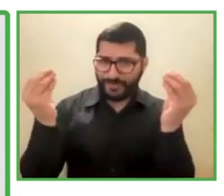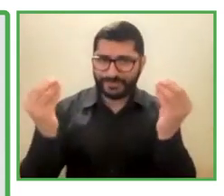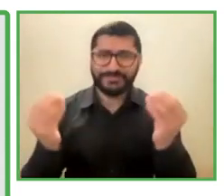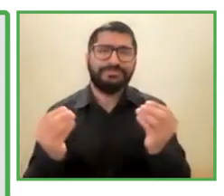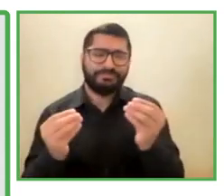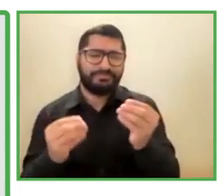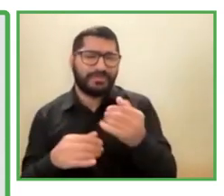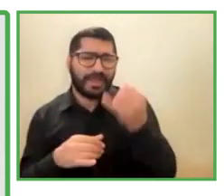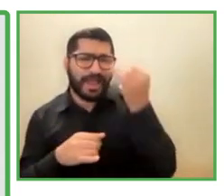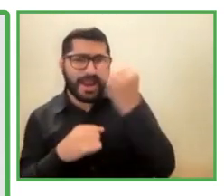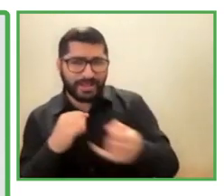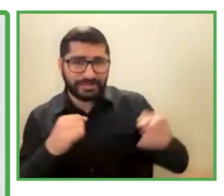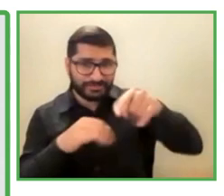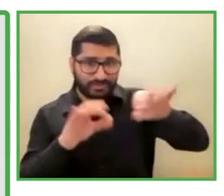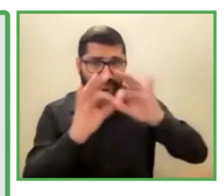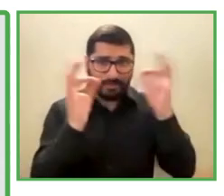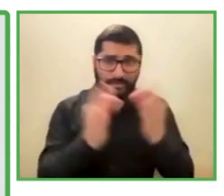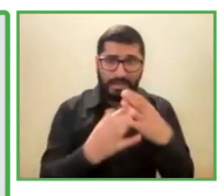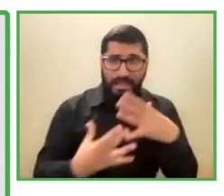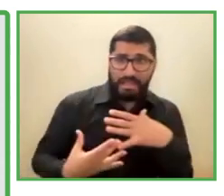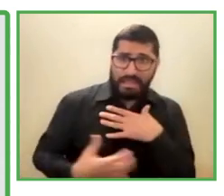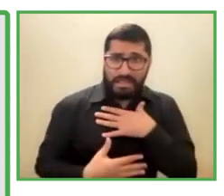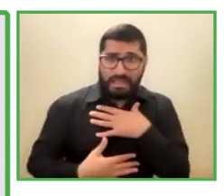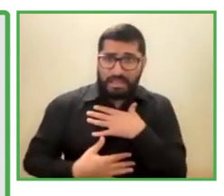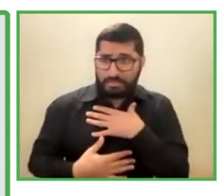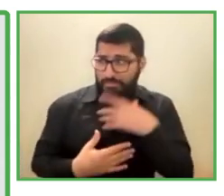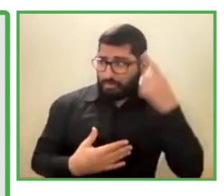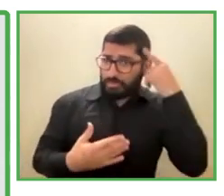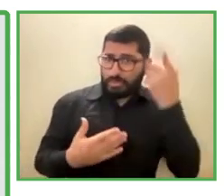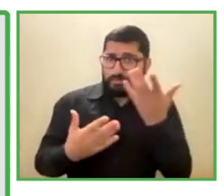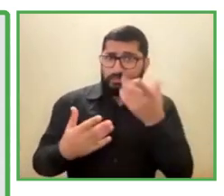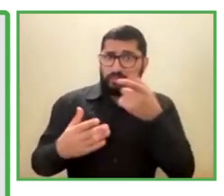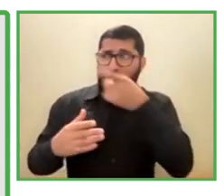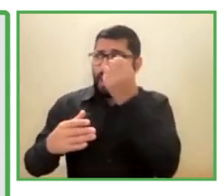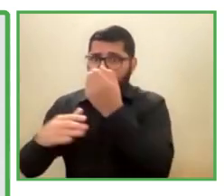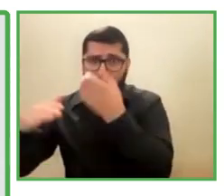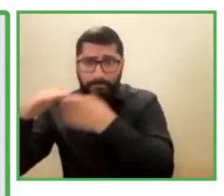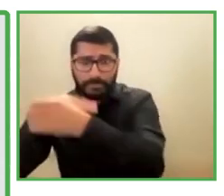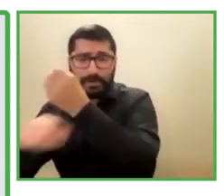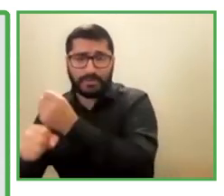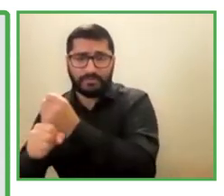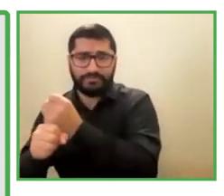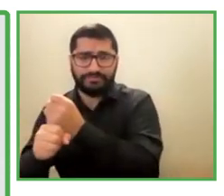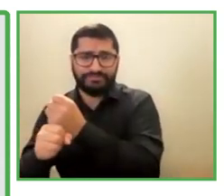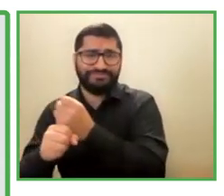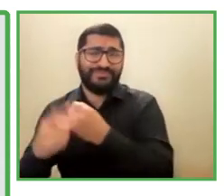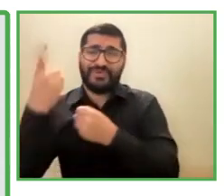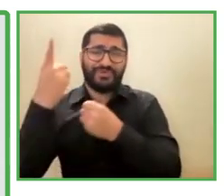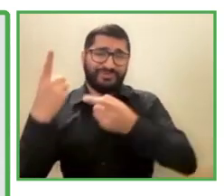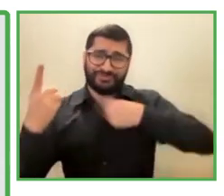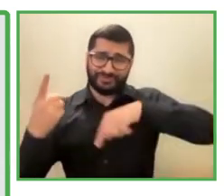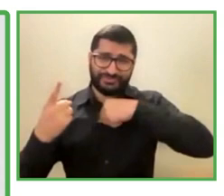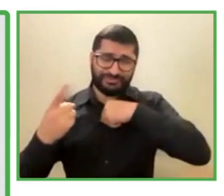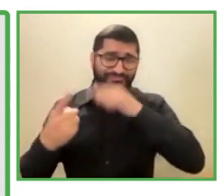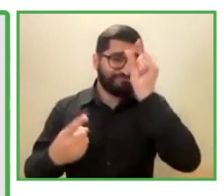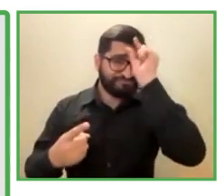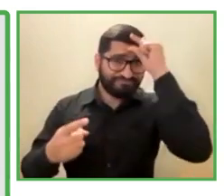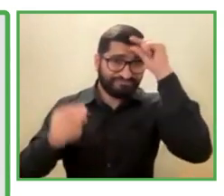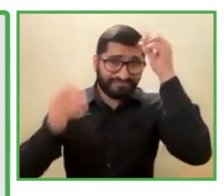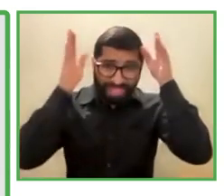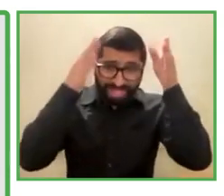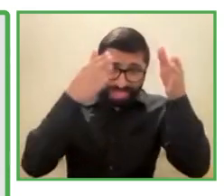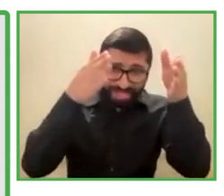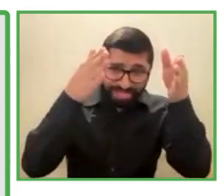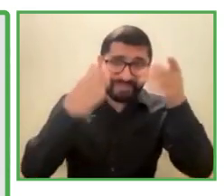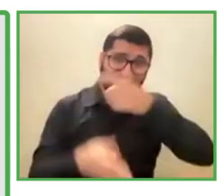And they, there was uncertainty of what was going to happen with this. So then we realized that